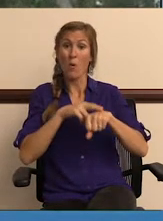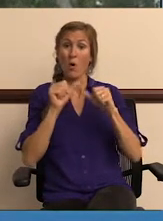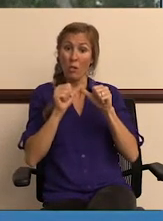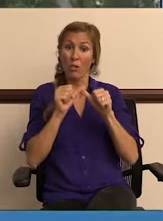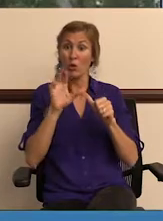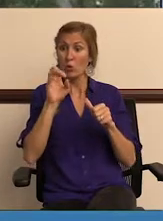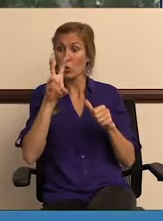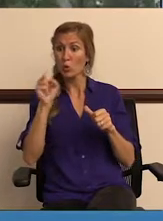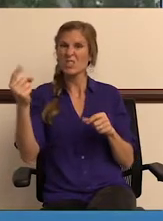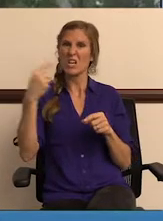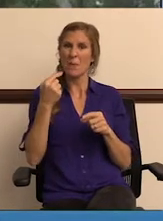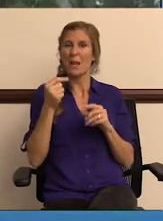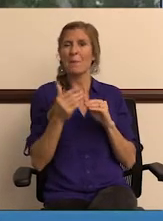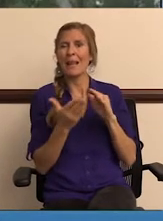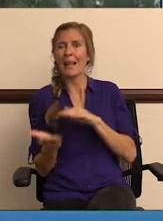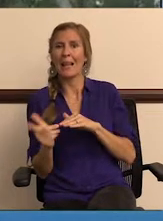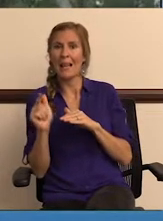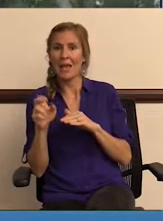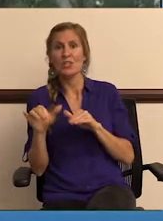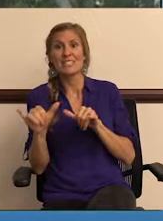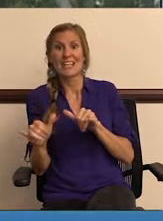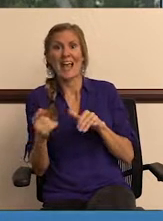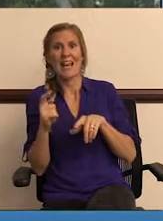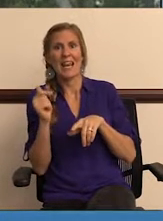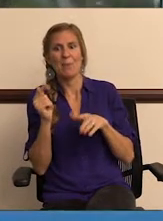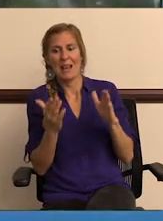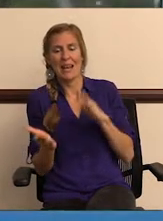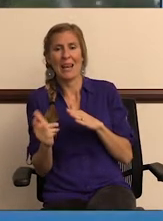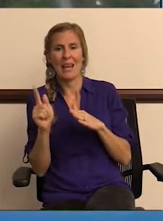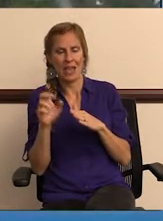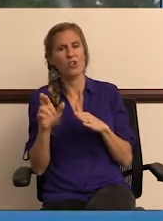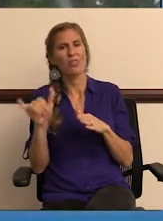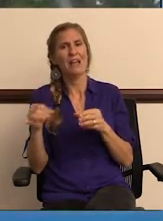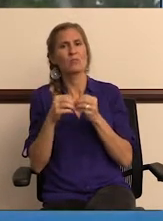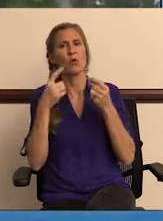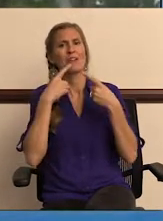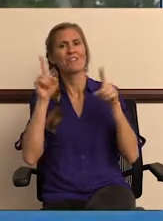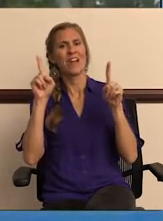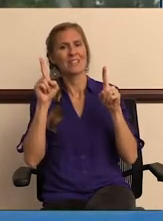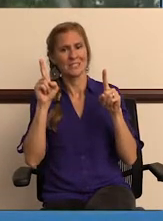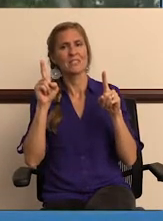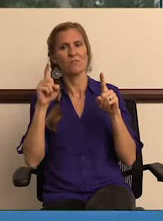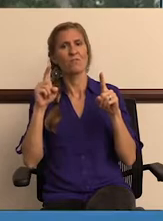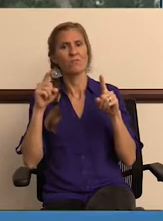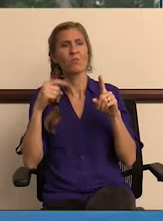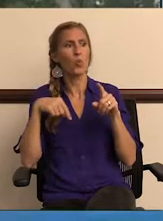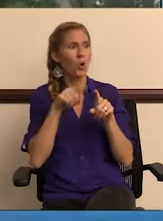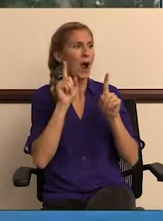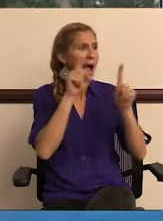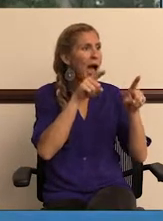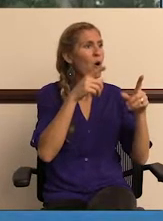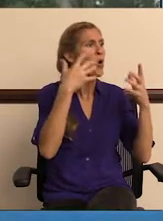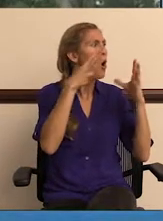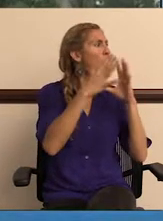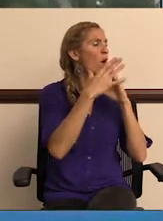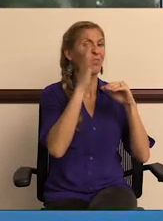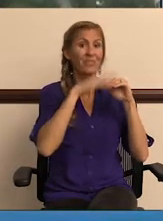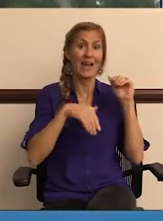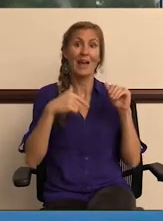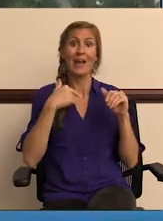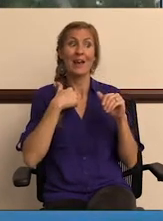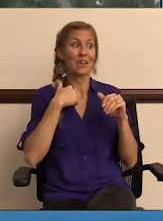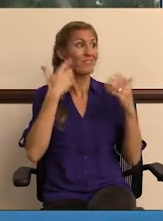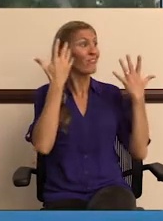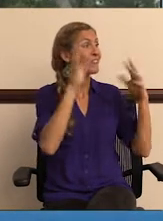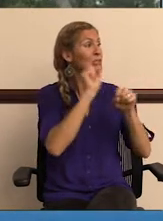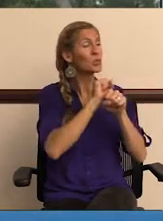normal operations of those crews, having them come in a little later and stay on a little later. One, it's more effective. We're out in the field. We're out doing it already instead